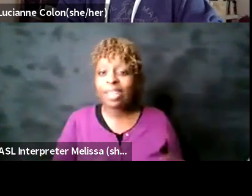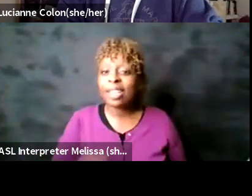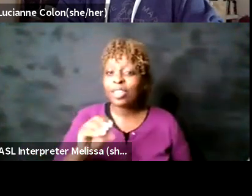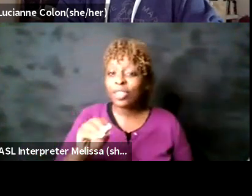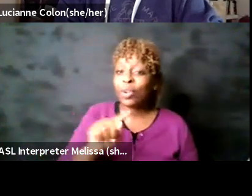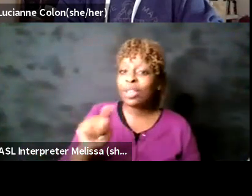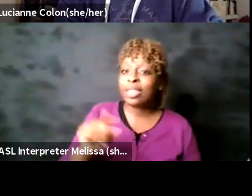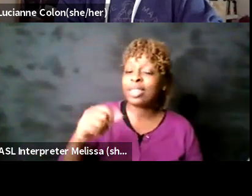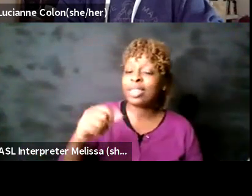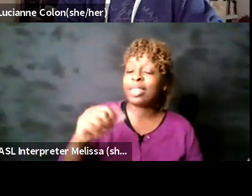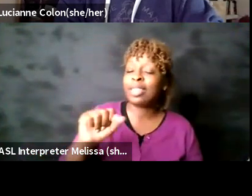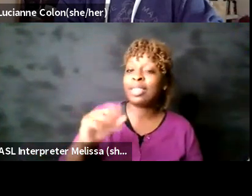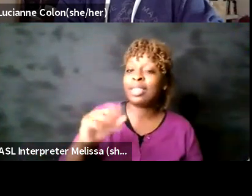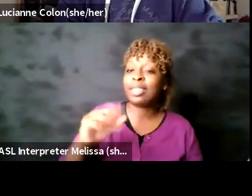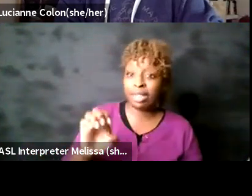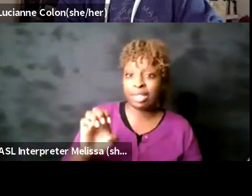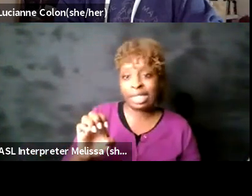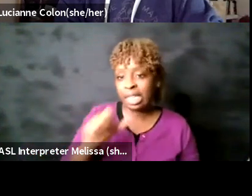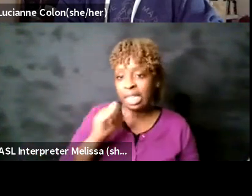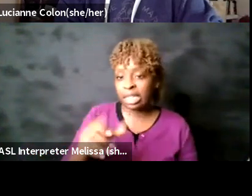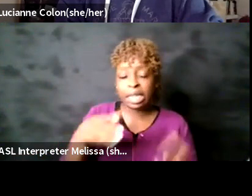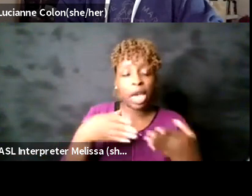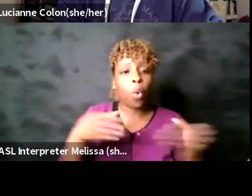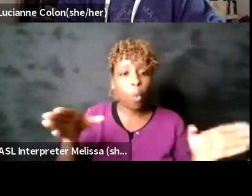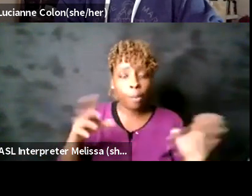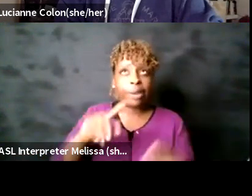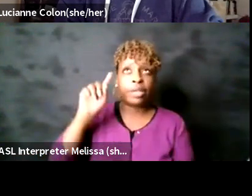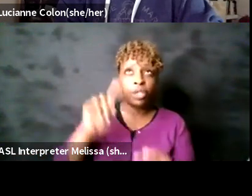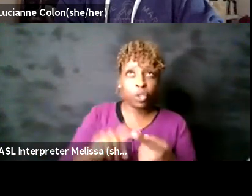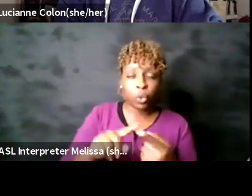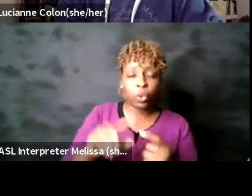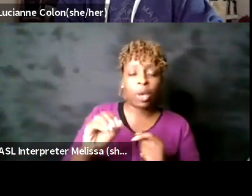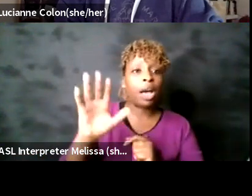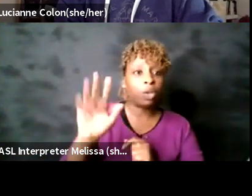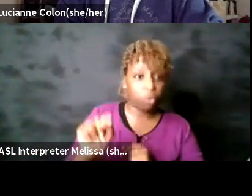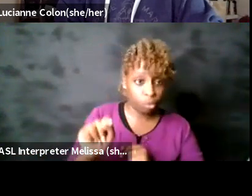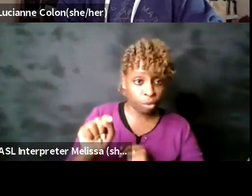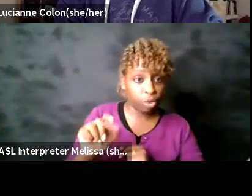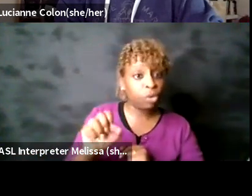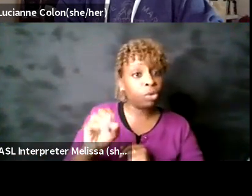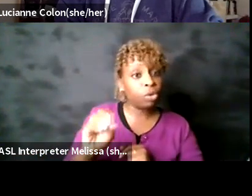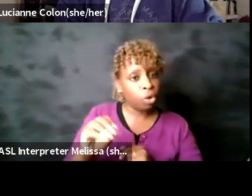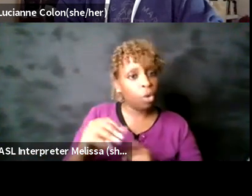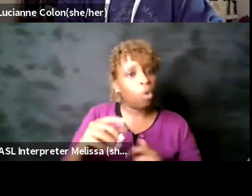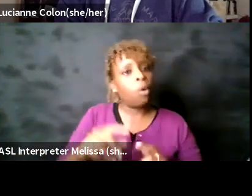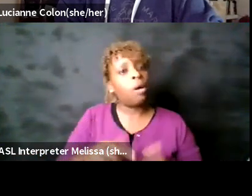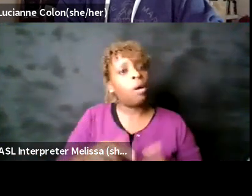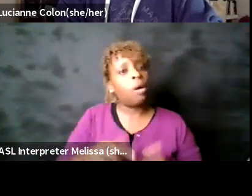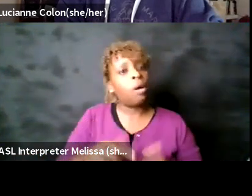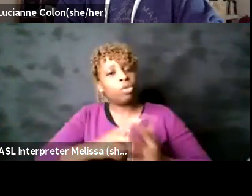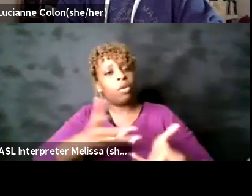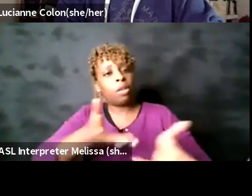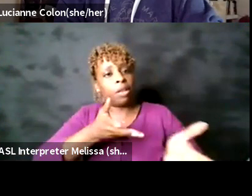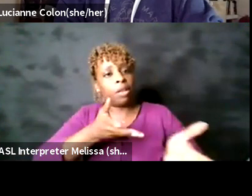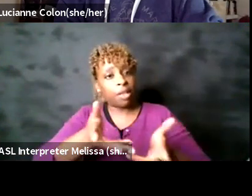not planning to reopen to the public until october uh so this is an early conversation for us but it's a very relevant conversations to